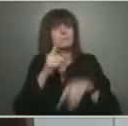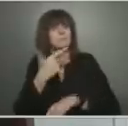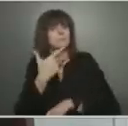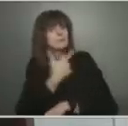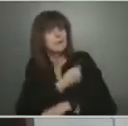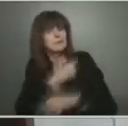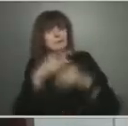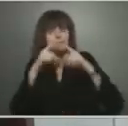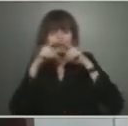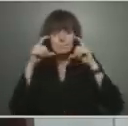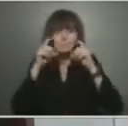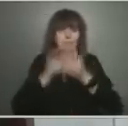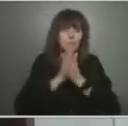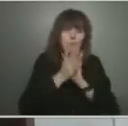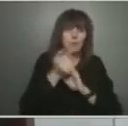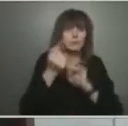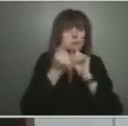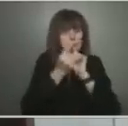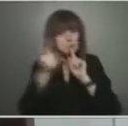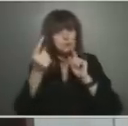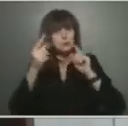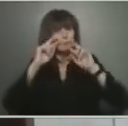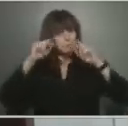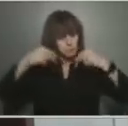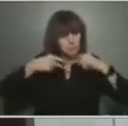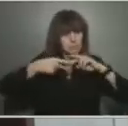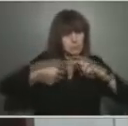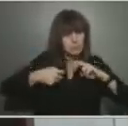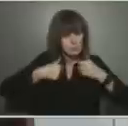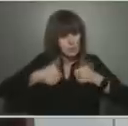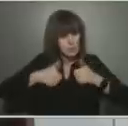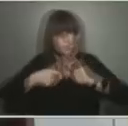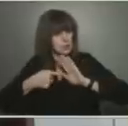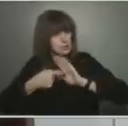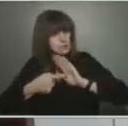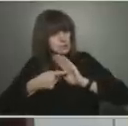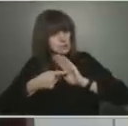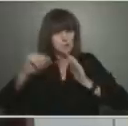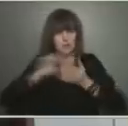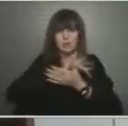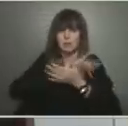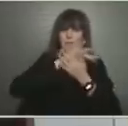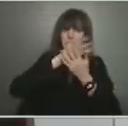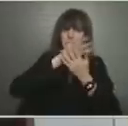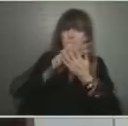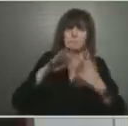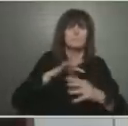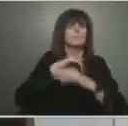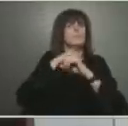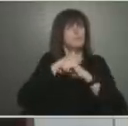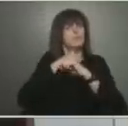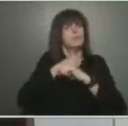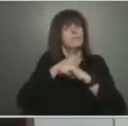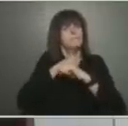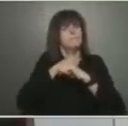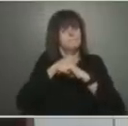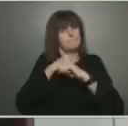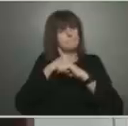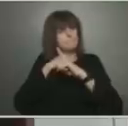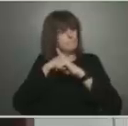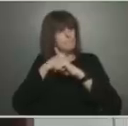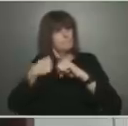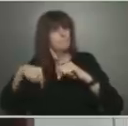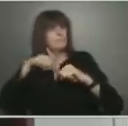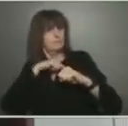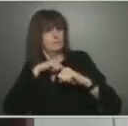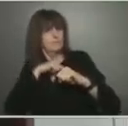and those will keep us well protected. Our public health agencies now are trying their best to work